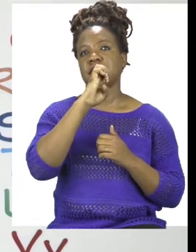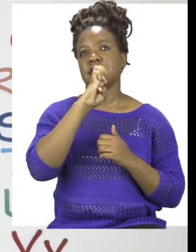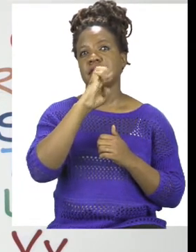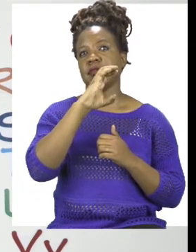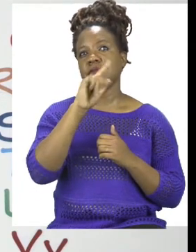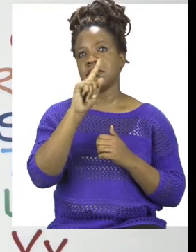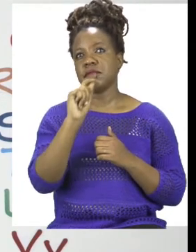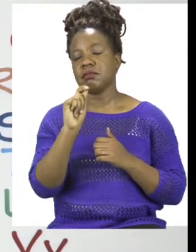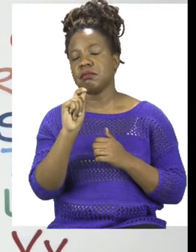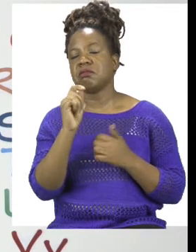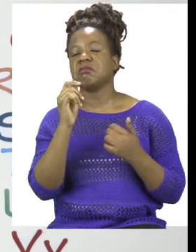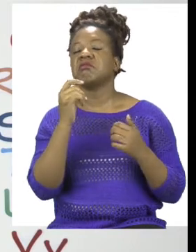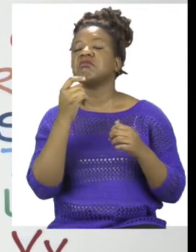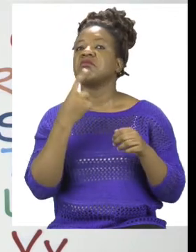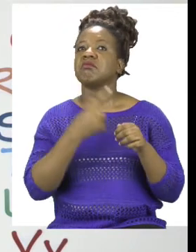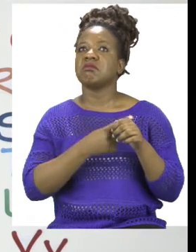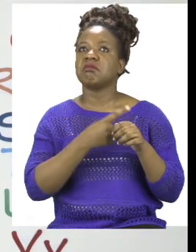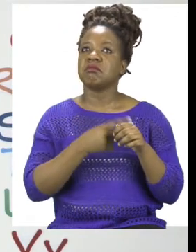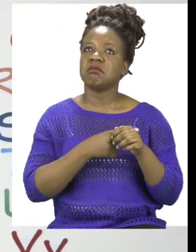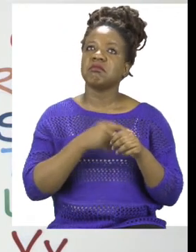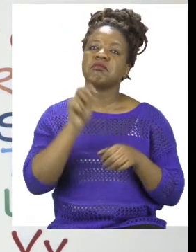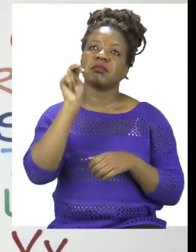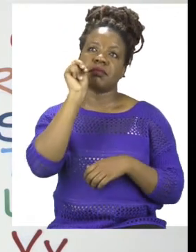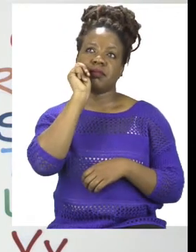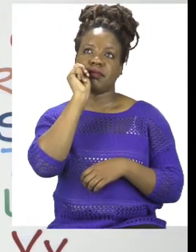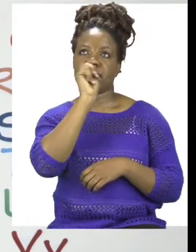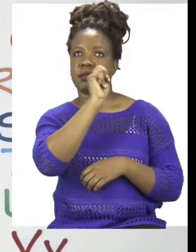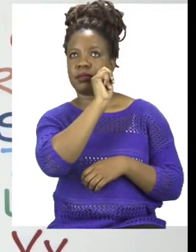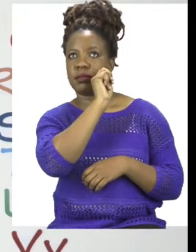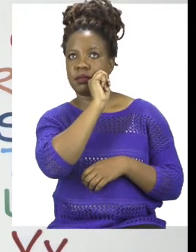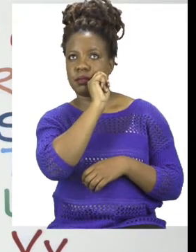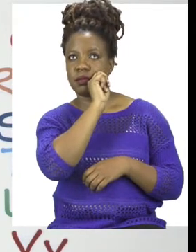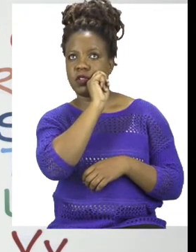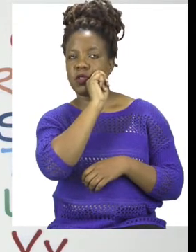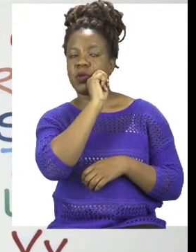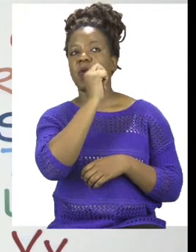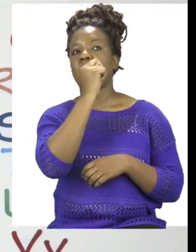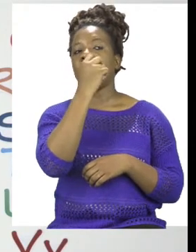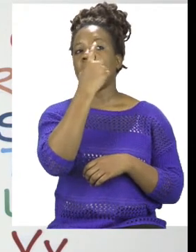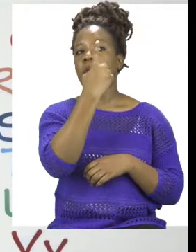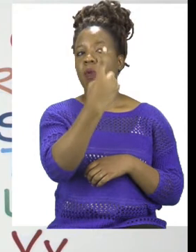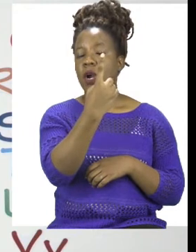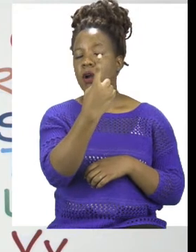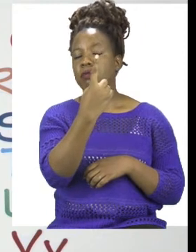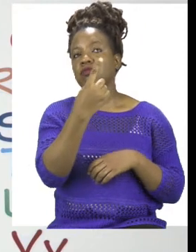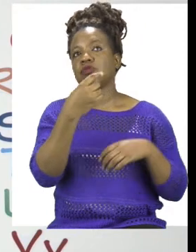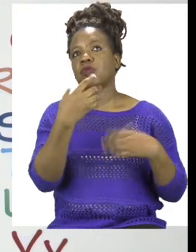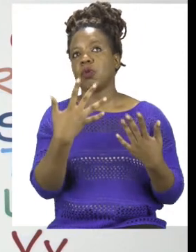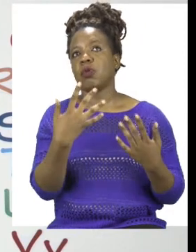singular noun and remember singular means one or a plural noun. It can be two or more.